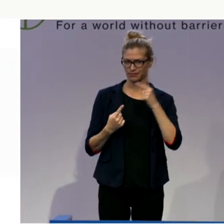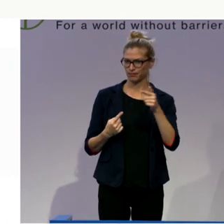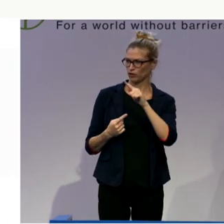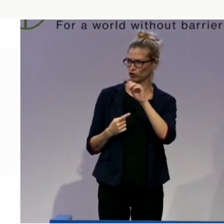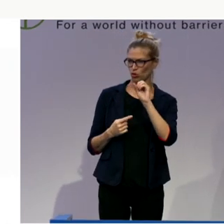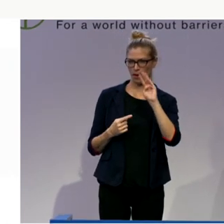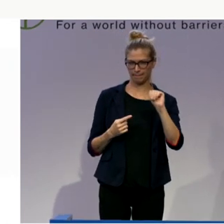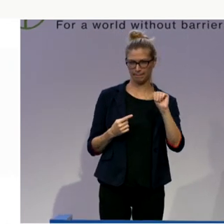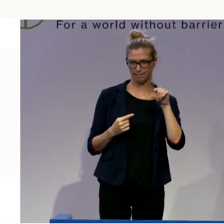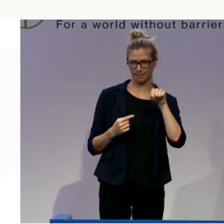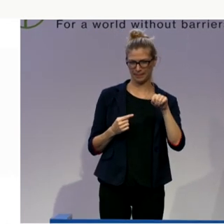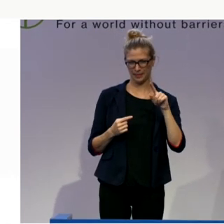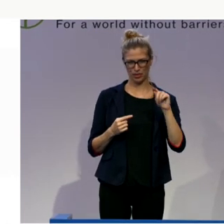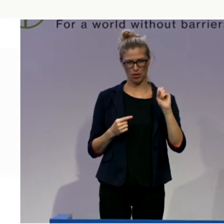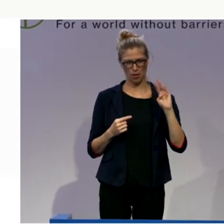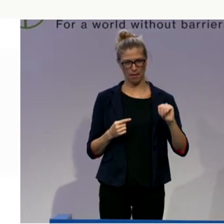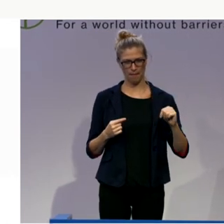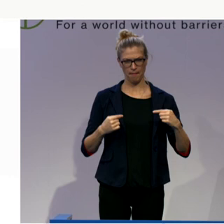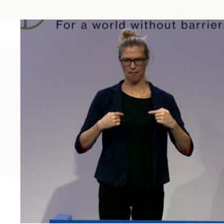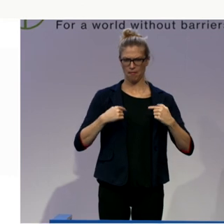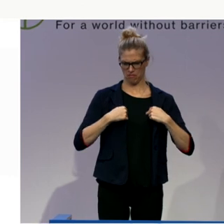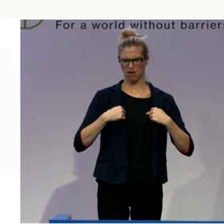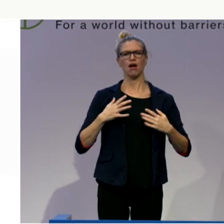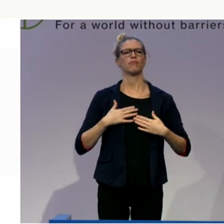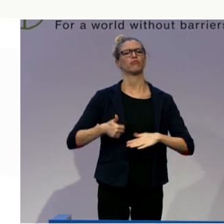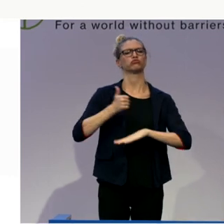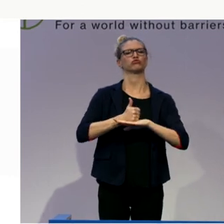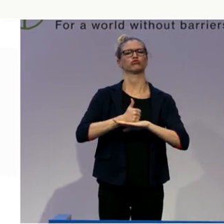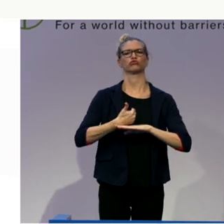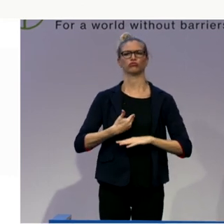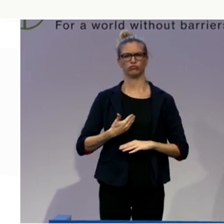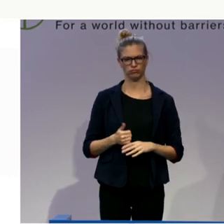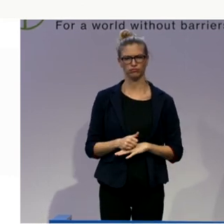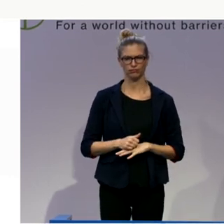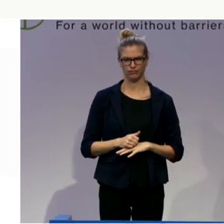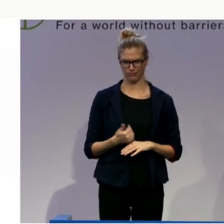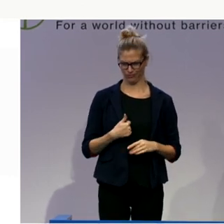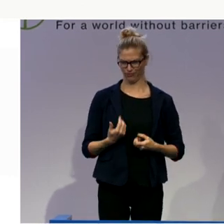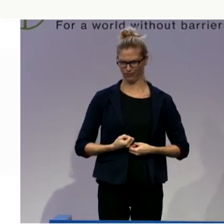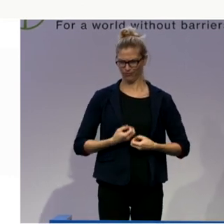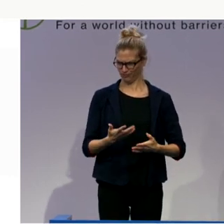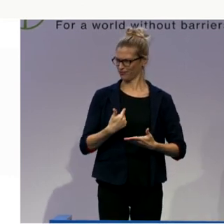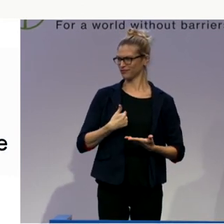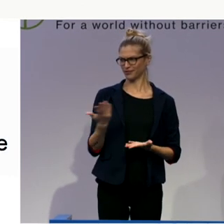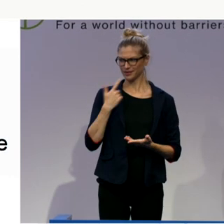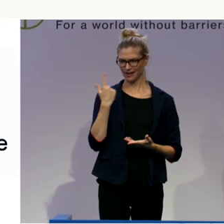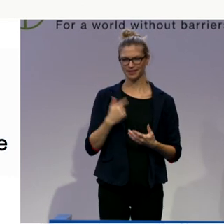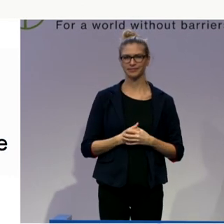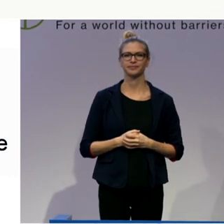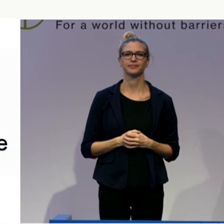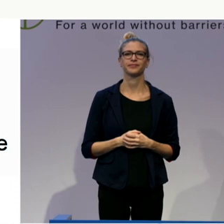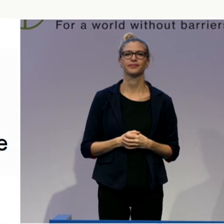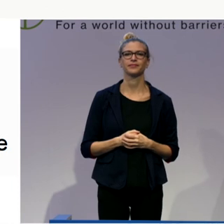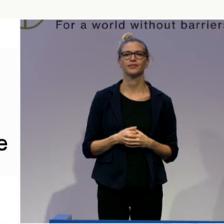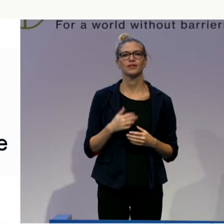I am the boss. I think that is a very important point, I am the boss. And let me share with you a short memory.